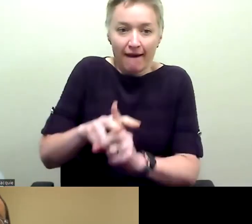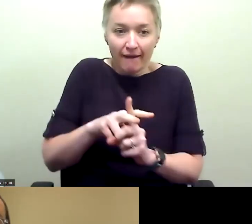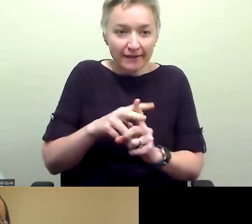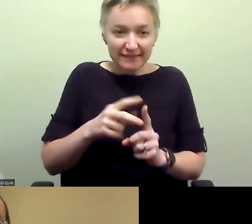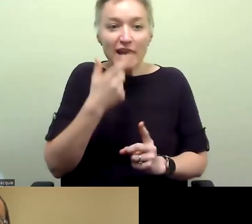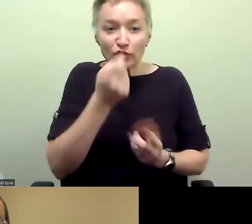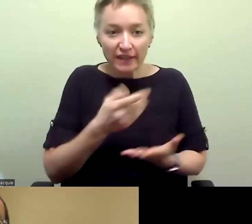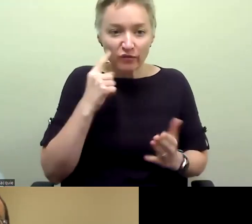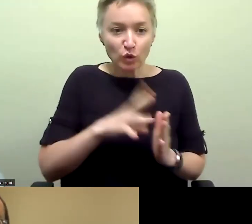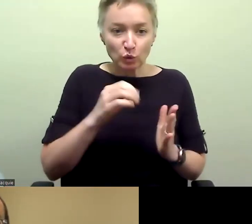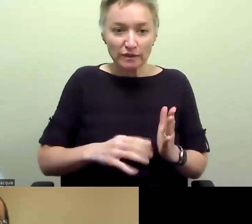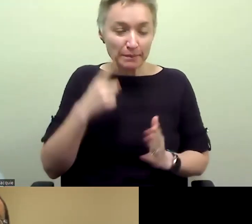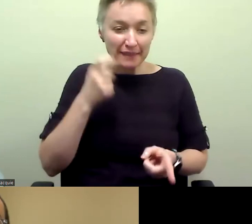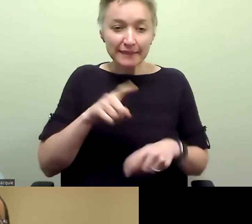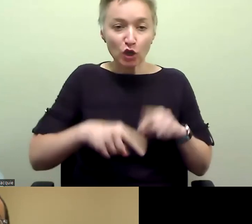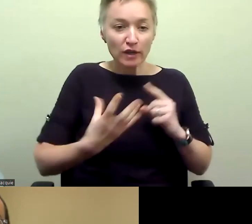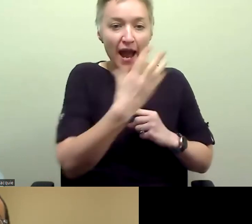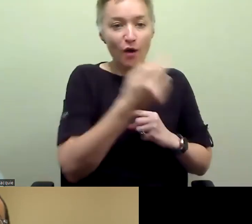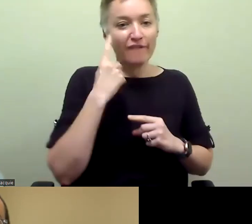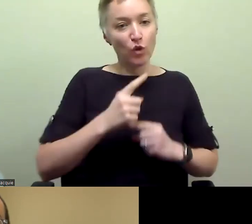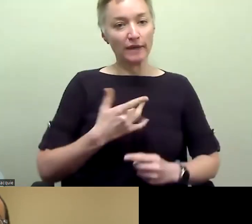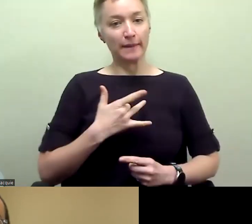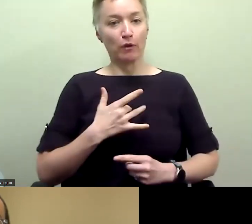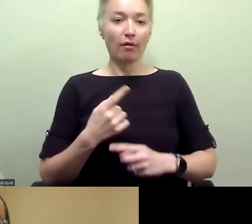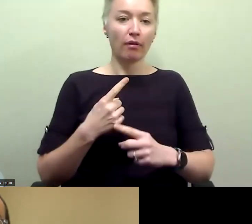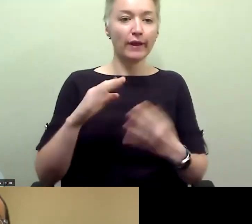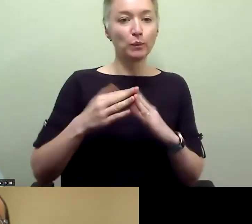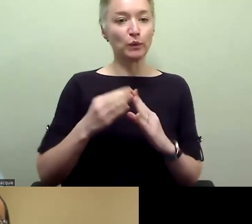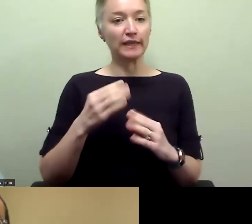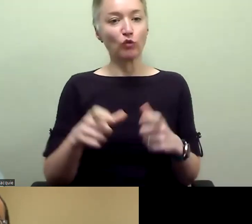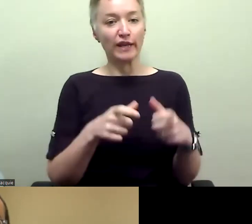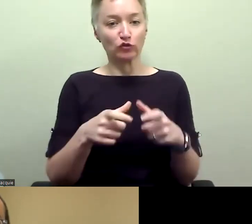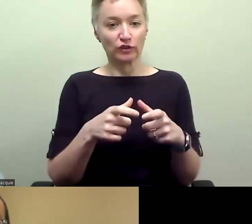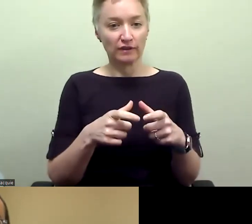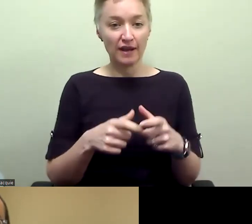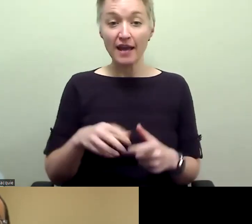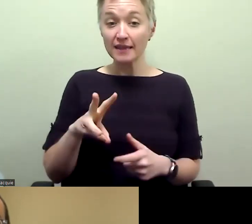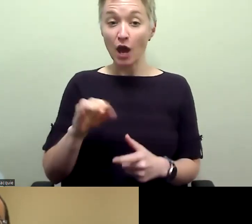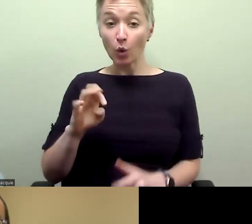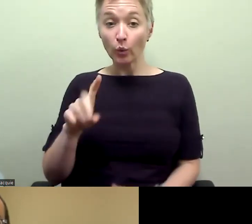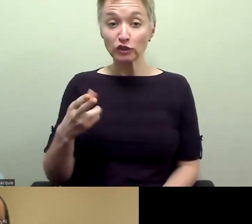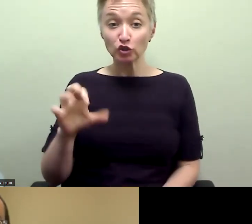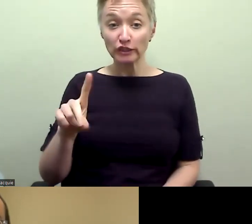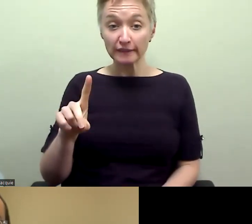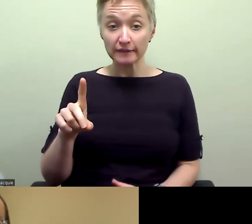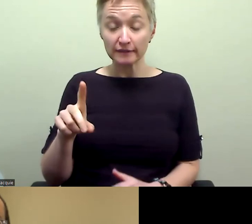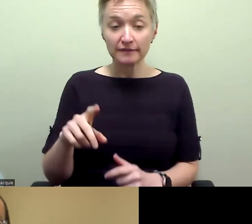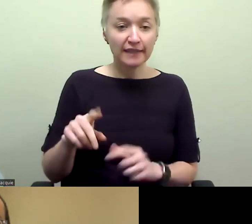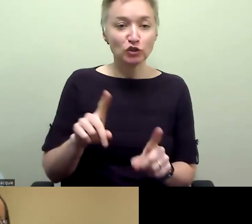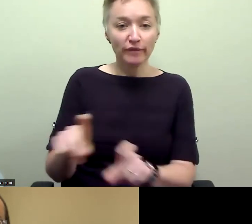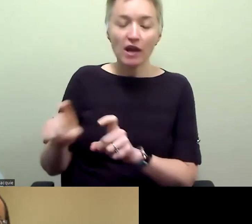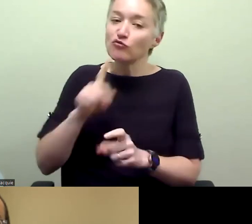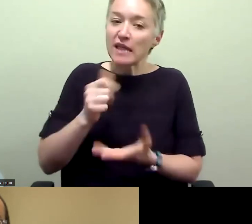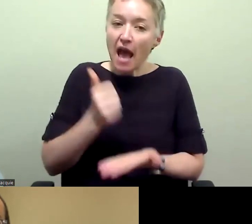rotations because of COVID. So doing a windshield survey was an opportunity to get students out into the community and doing assessments,